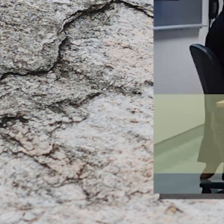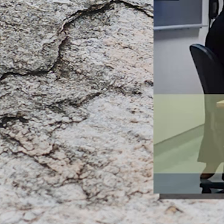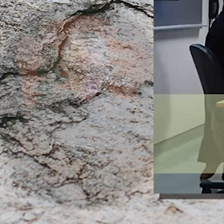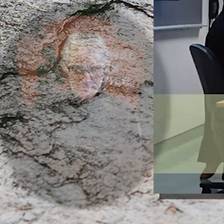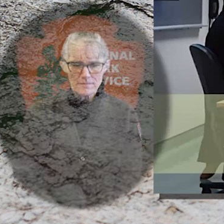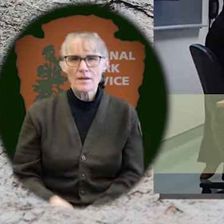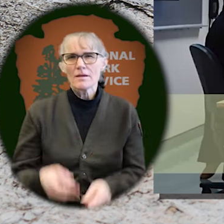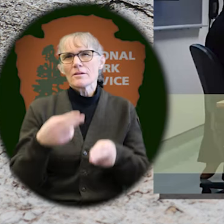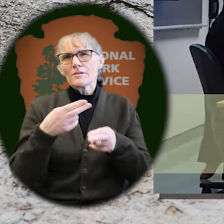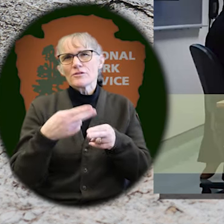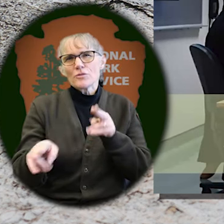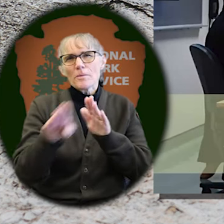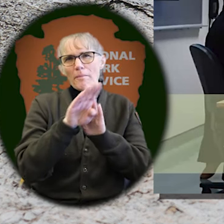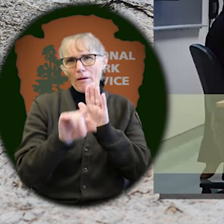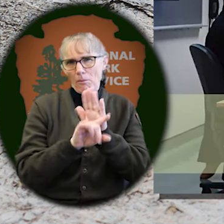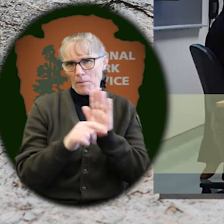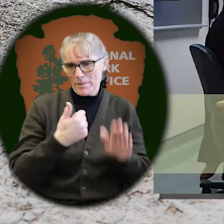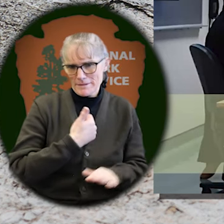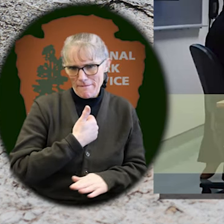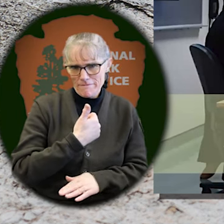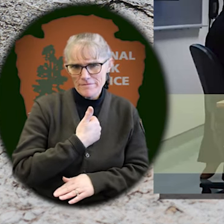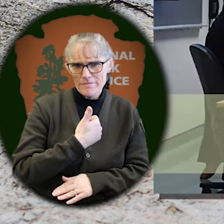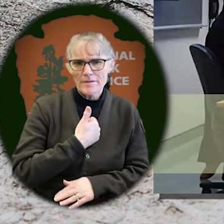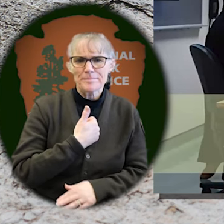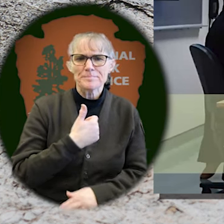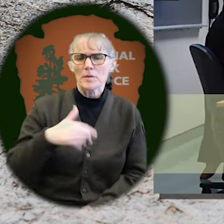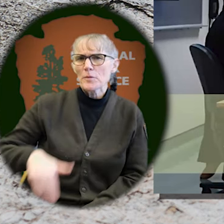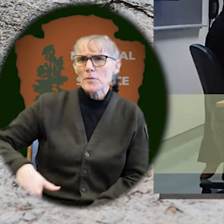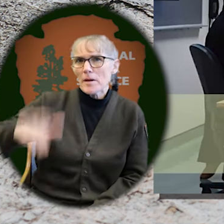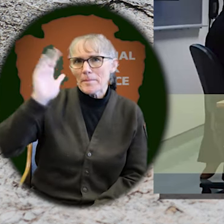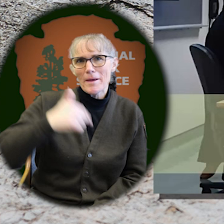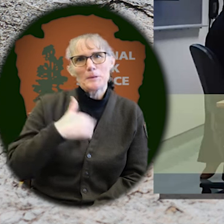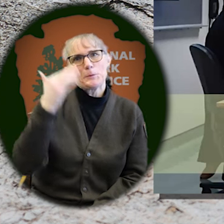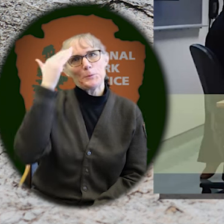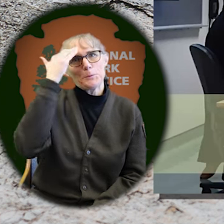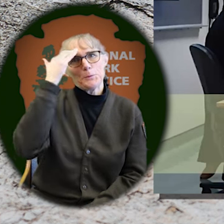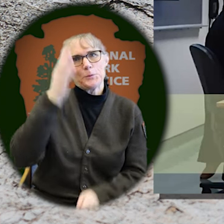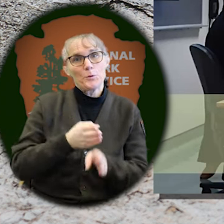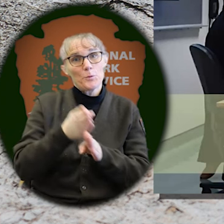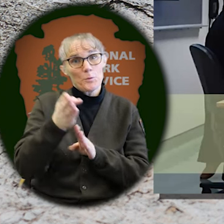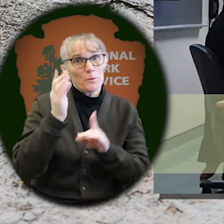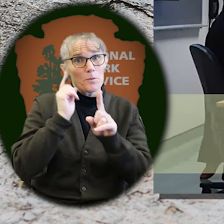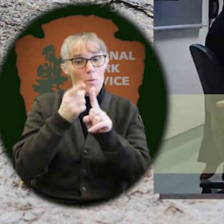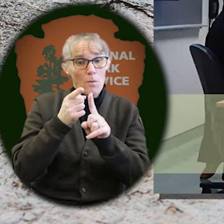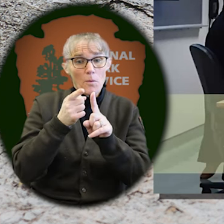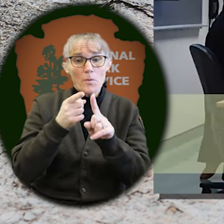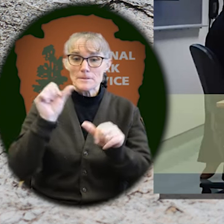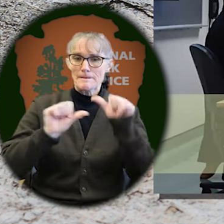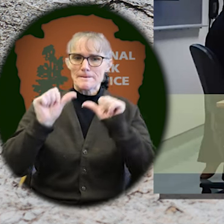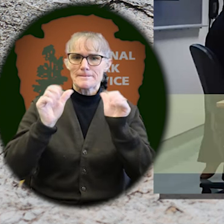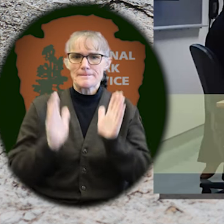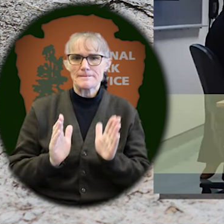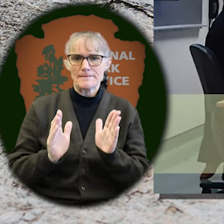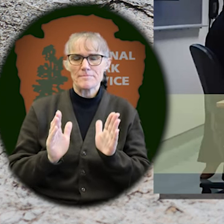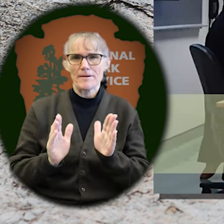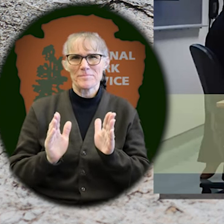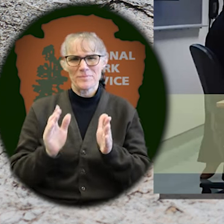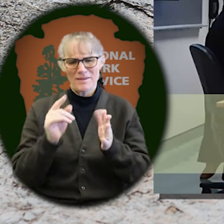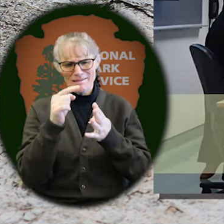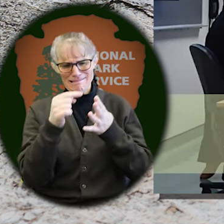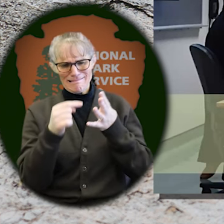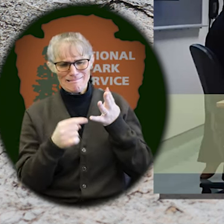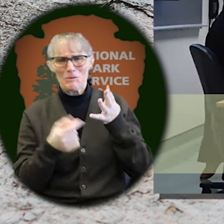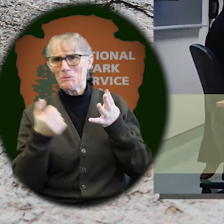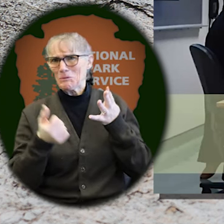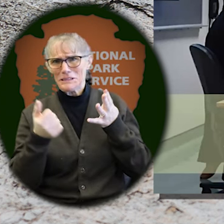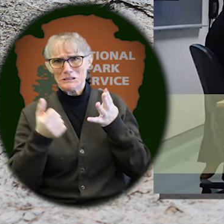researcher. Just a brief background about my self. Growing up, I always knew I wanted to become a scientist. I just wasn't